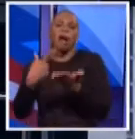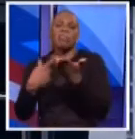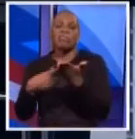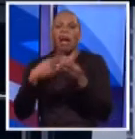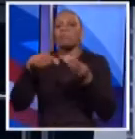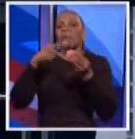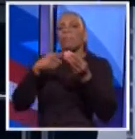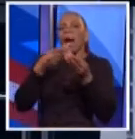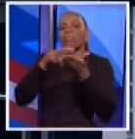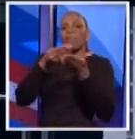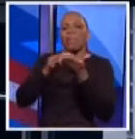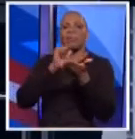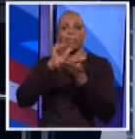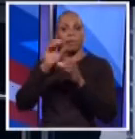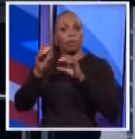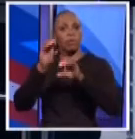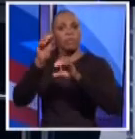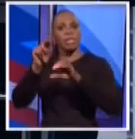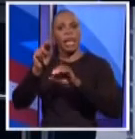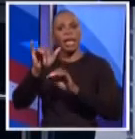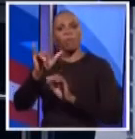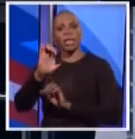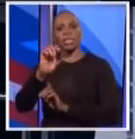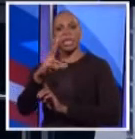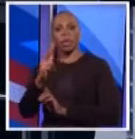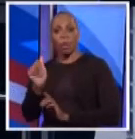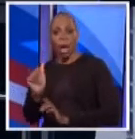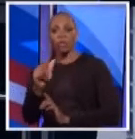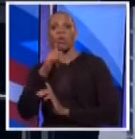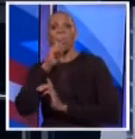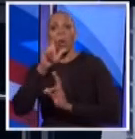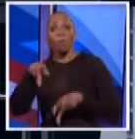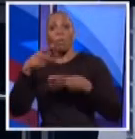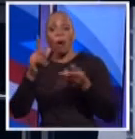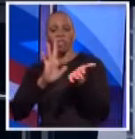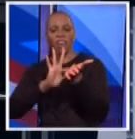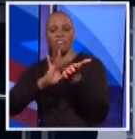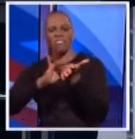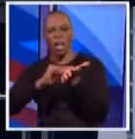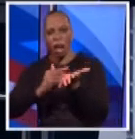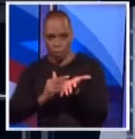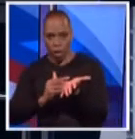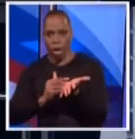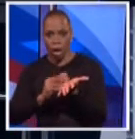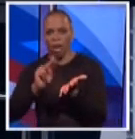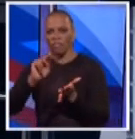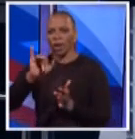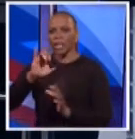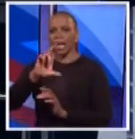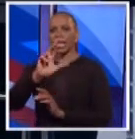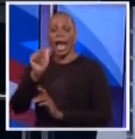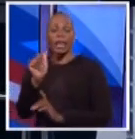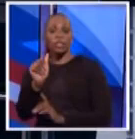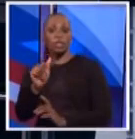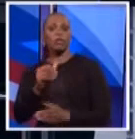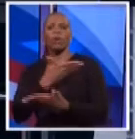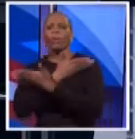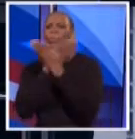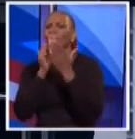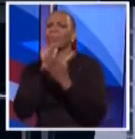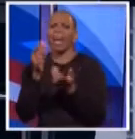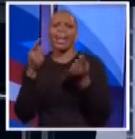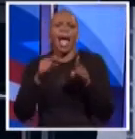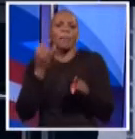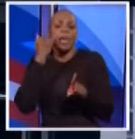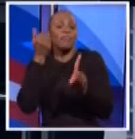invested at NYCHA. The mayor who proposed fingerprinting the residents of NYCHA. None of that would have happened if you hadn't gone out and supported a